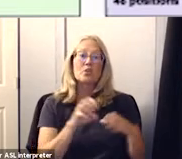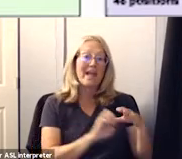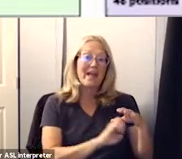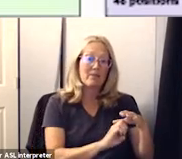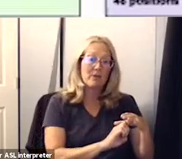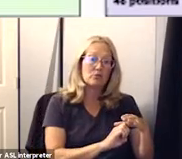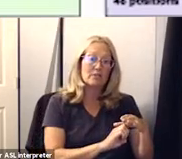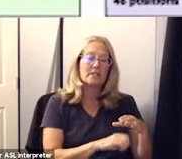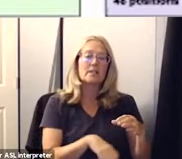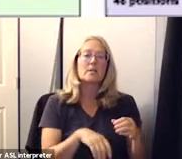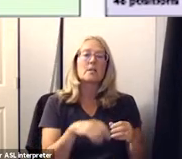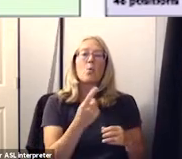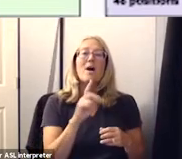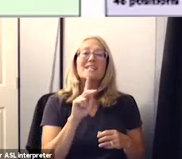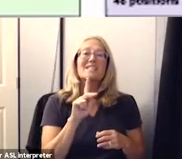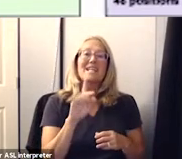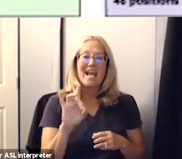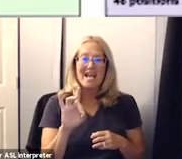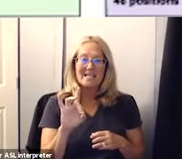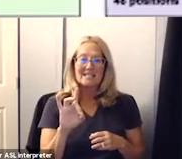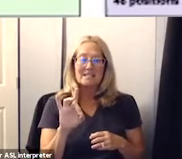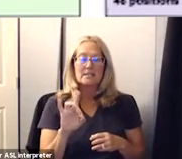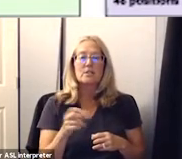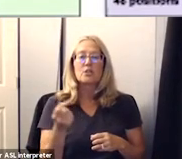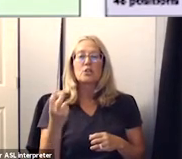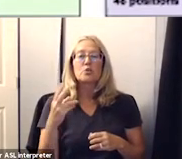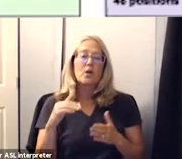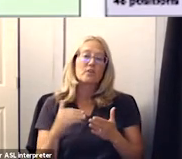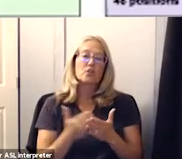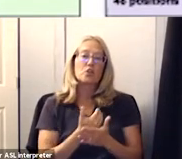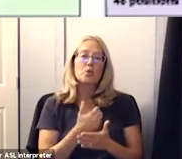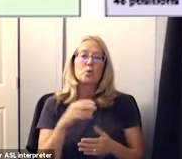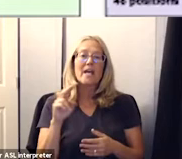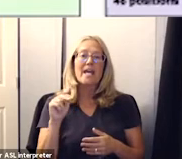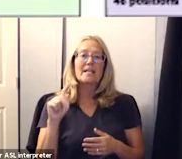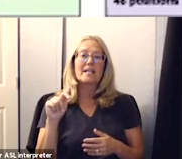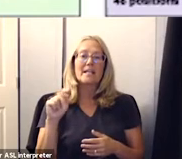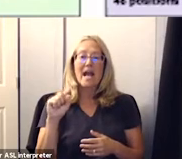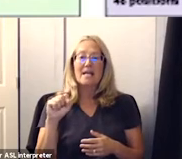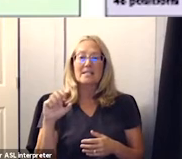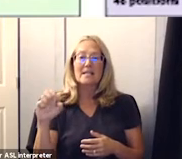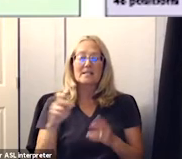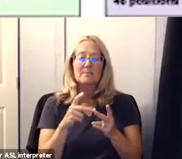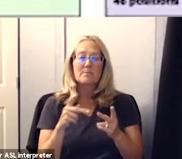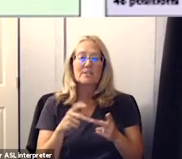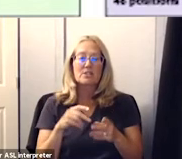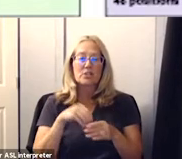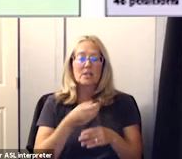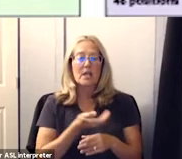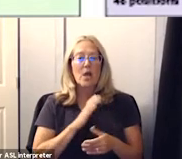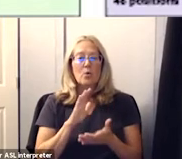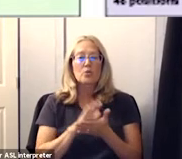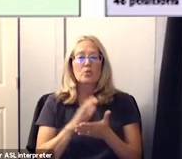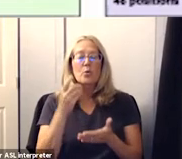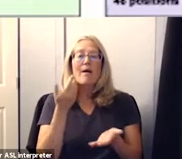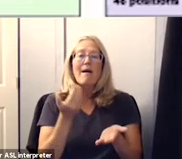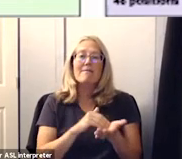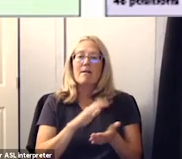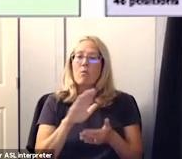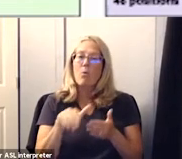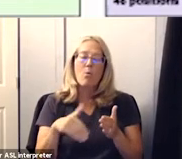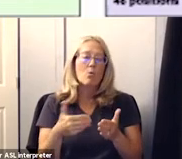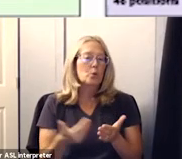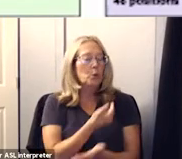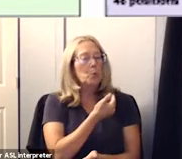one of them is k8 we have 12 new mtss positions at our schools again these are all brand new